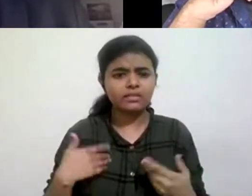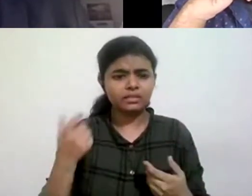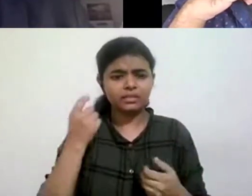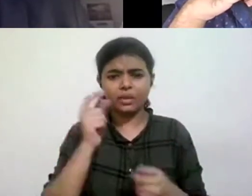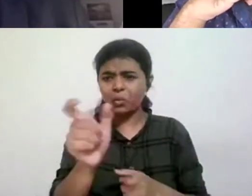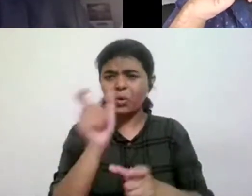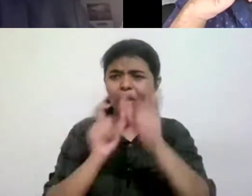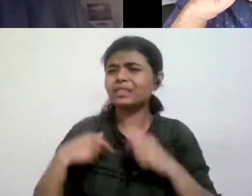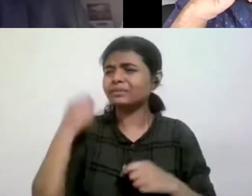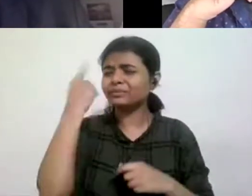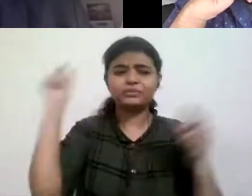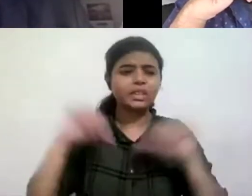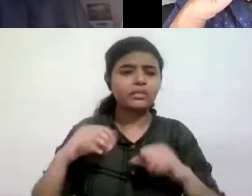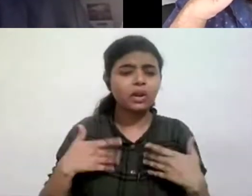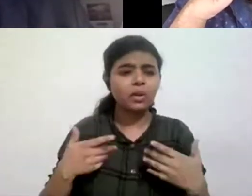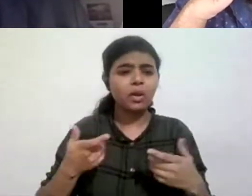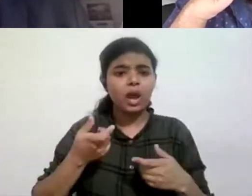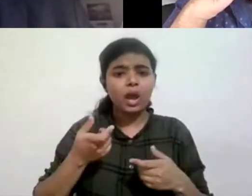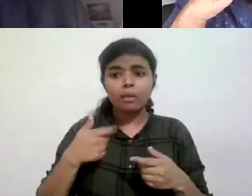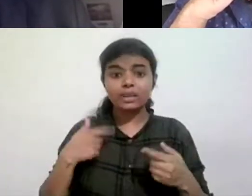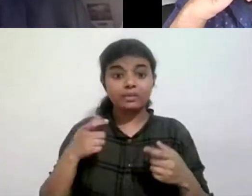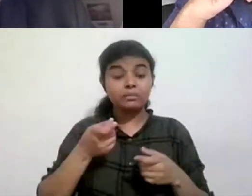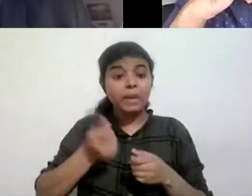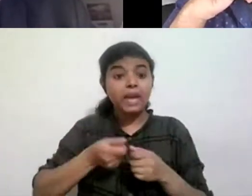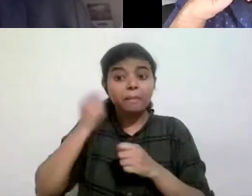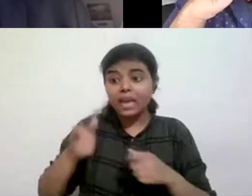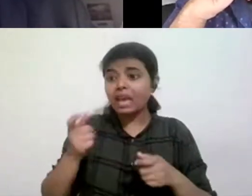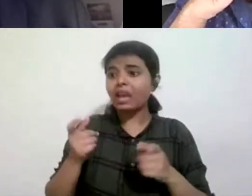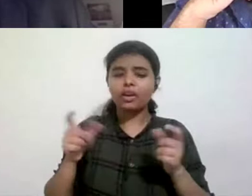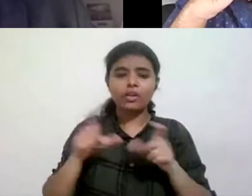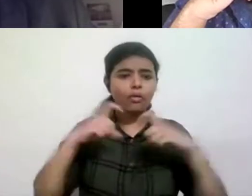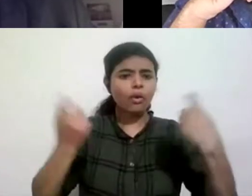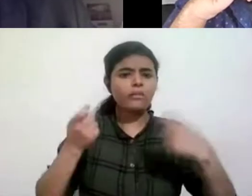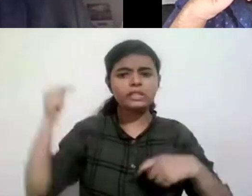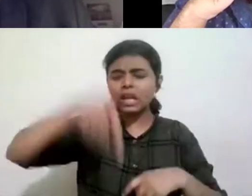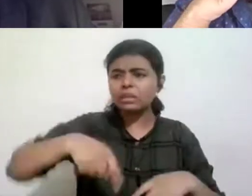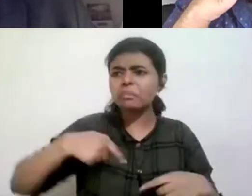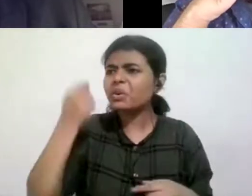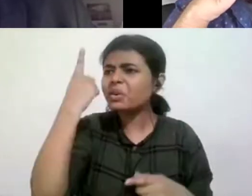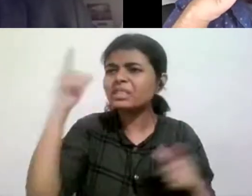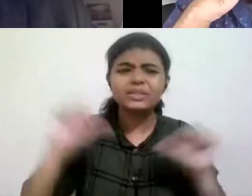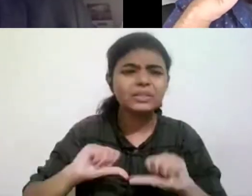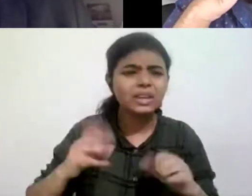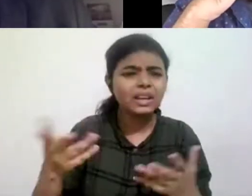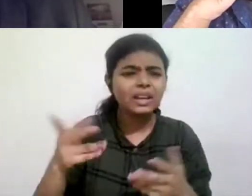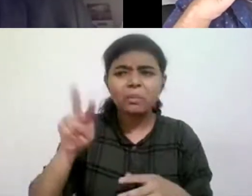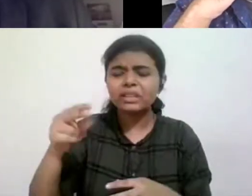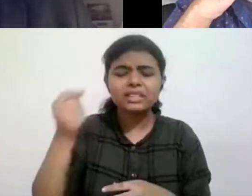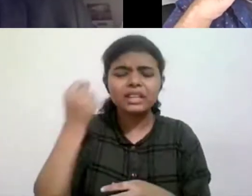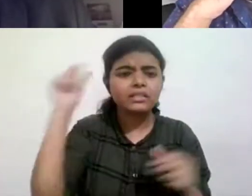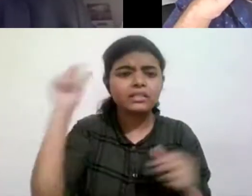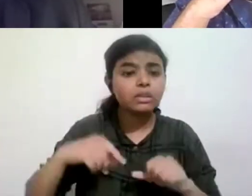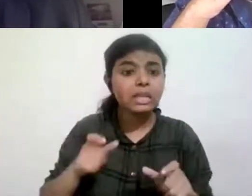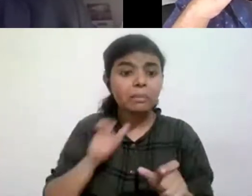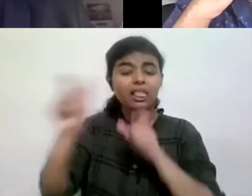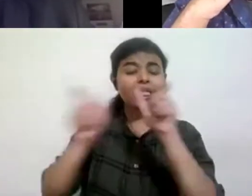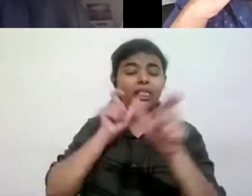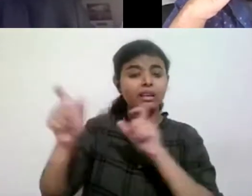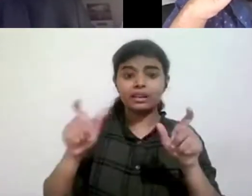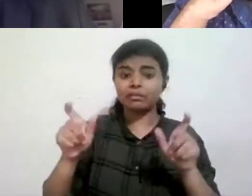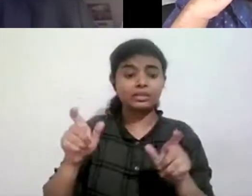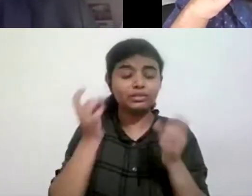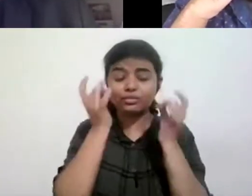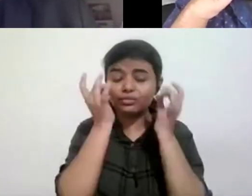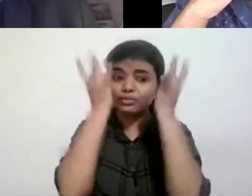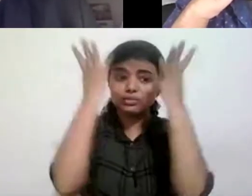word you said. I spent my money to come to this conference. I didn't understand anything you said. It was meaningless to me. And she was cursing, you know, it was like, she was really